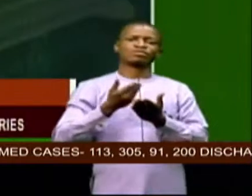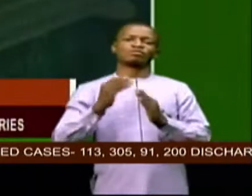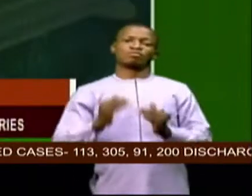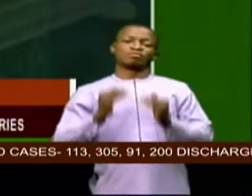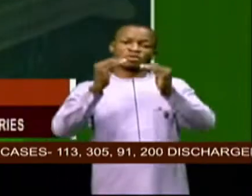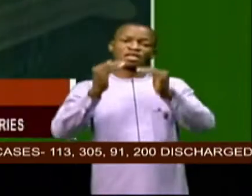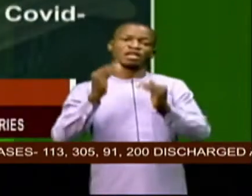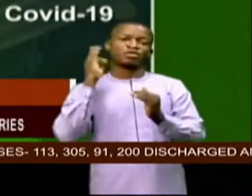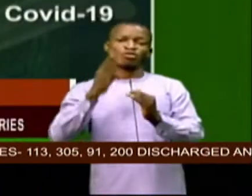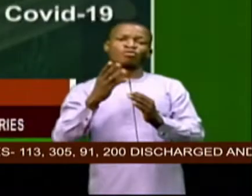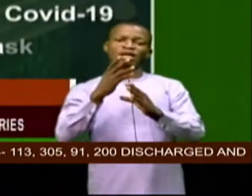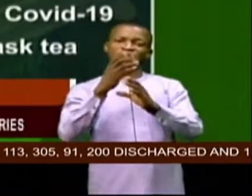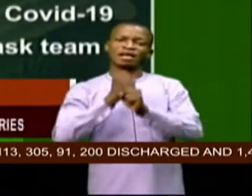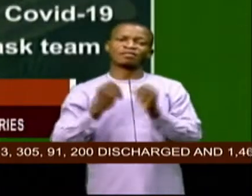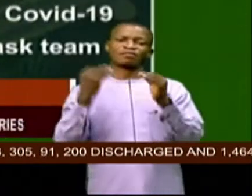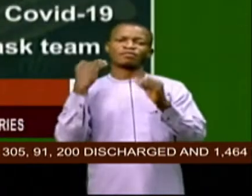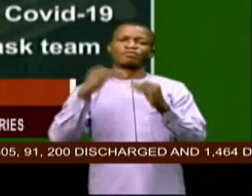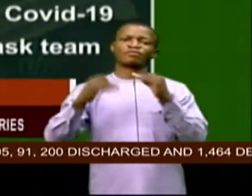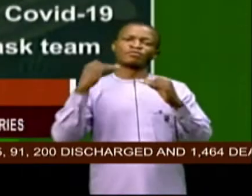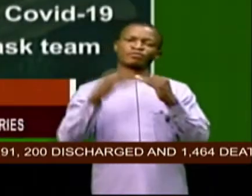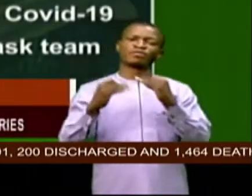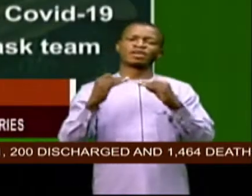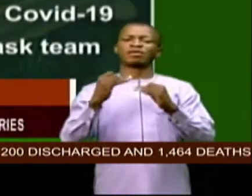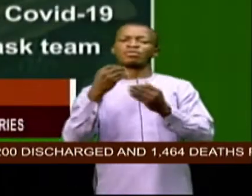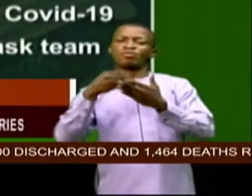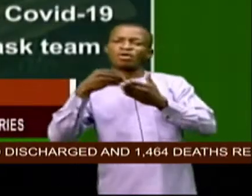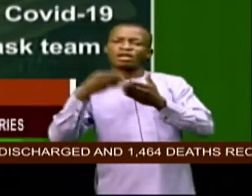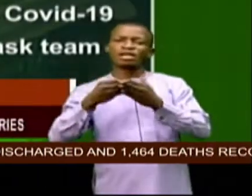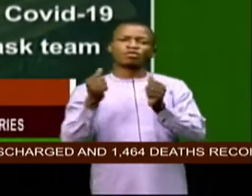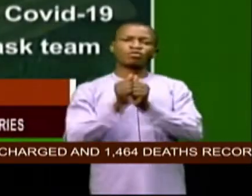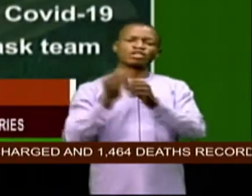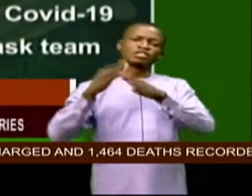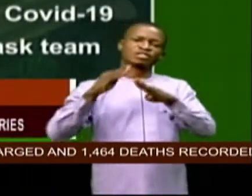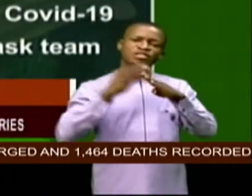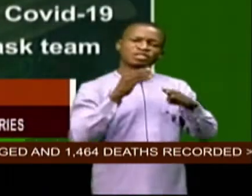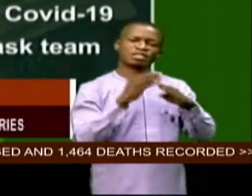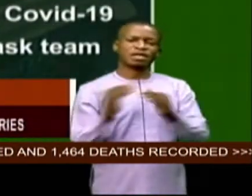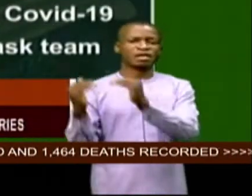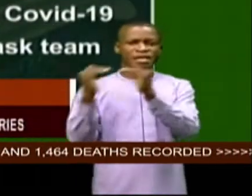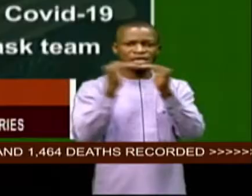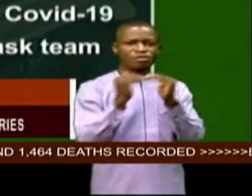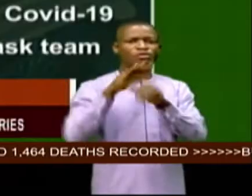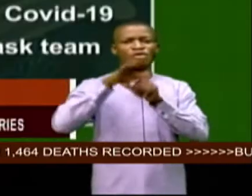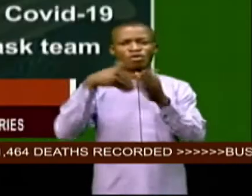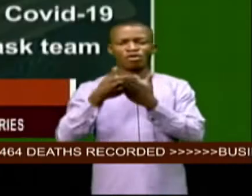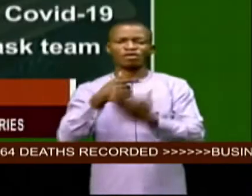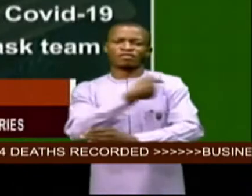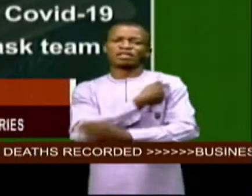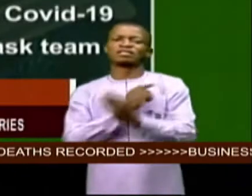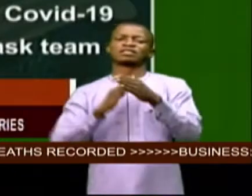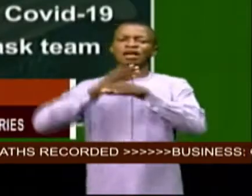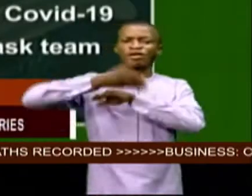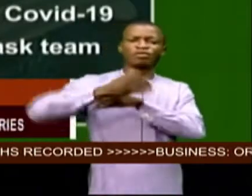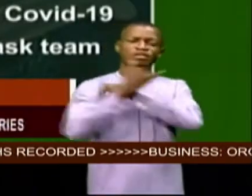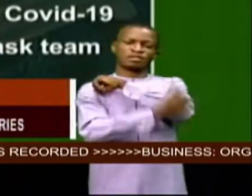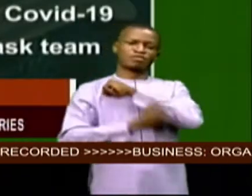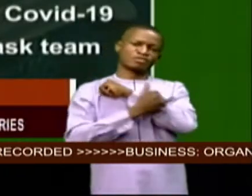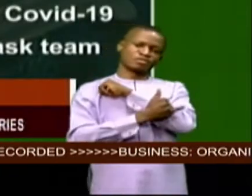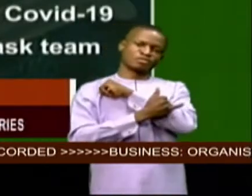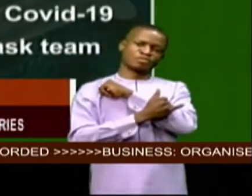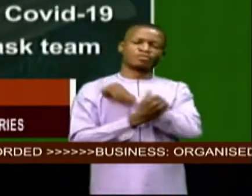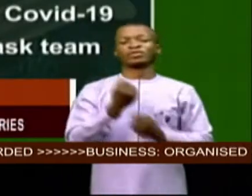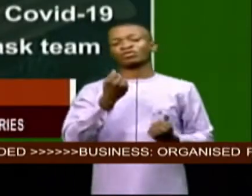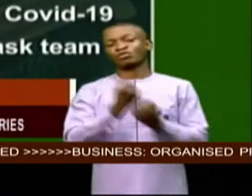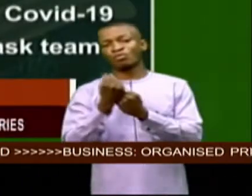fair allocation coupled with timely and equitable access of the vaccines across the continent to support vaccination